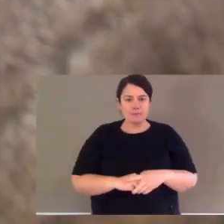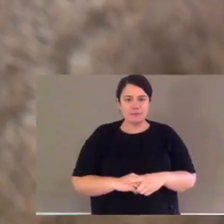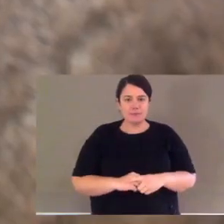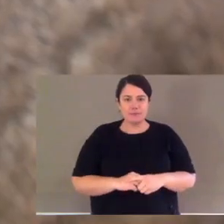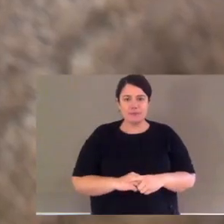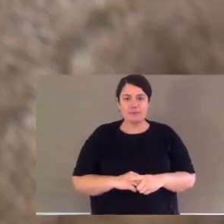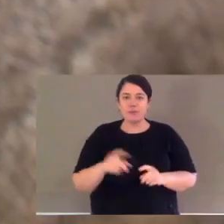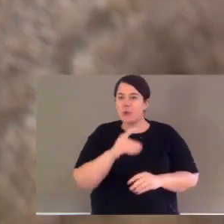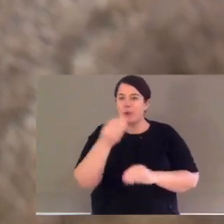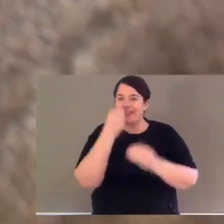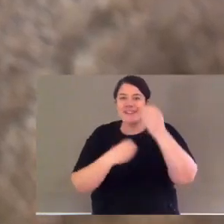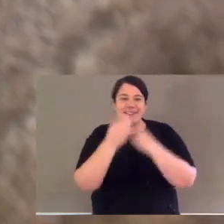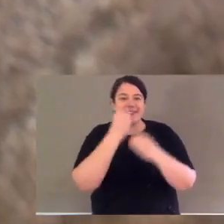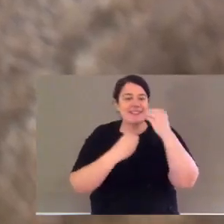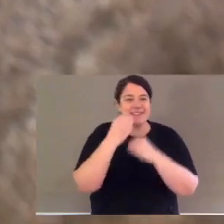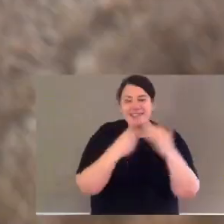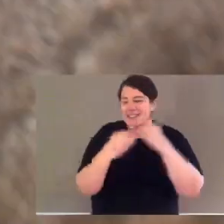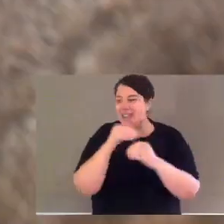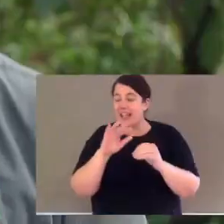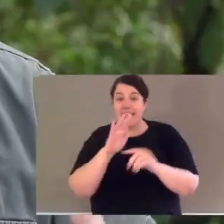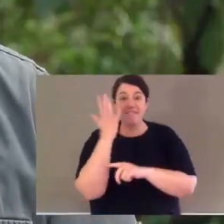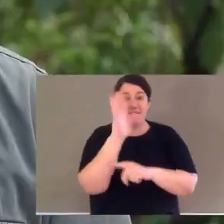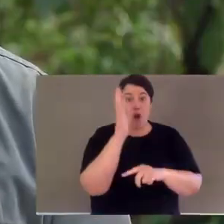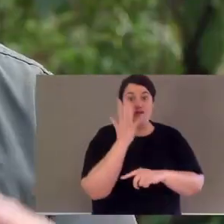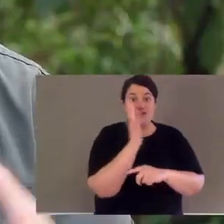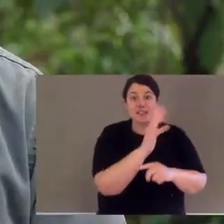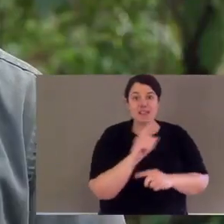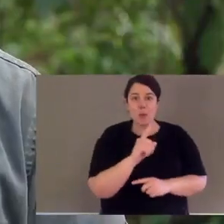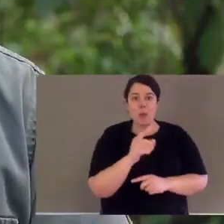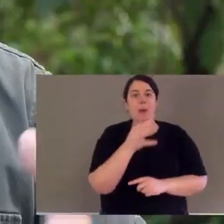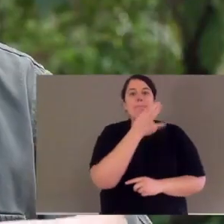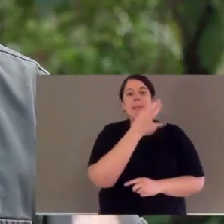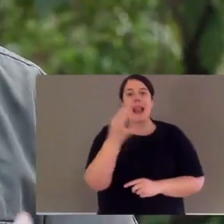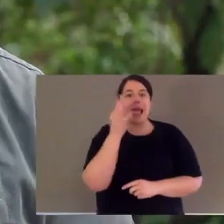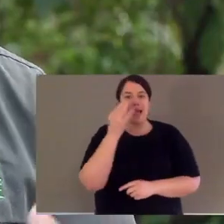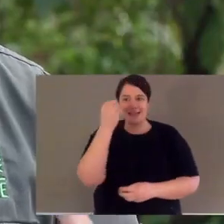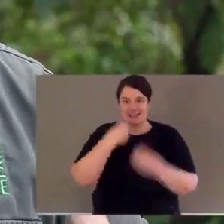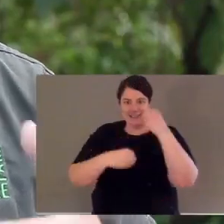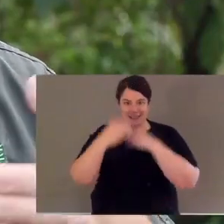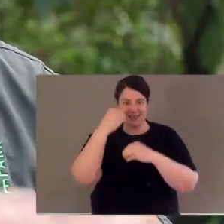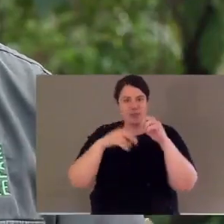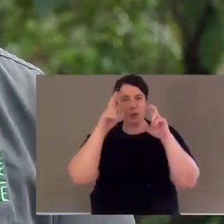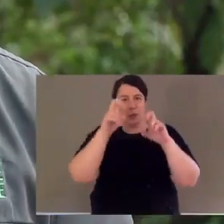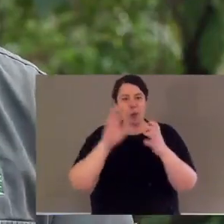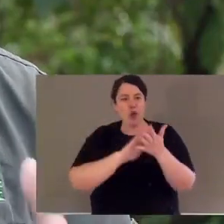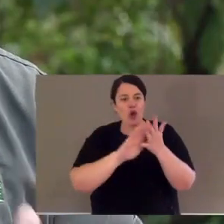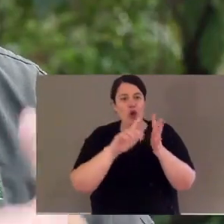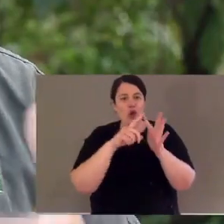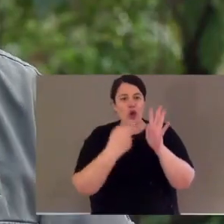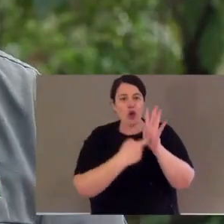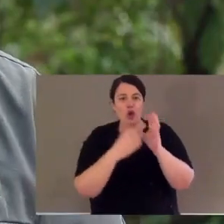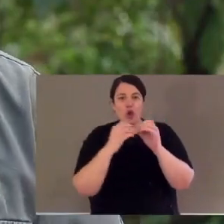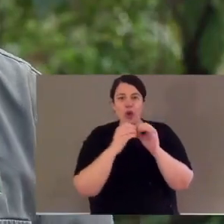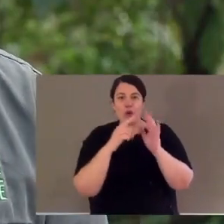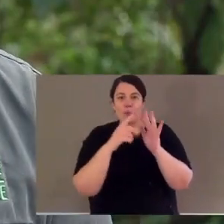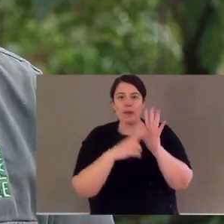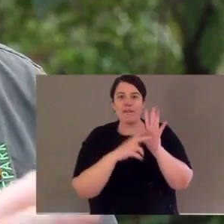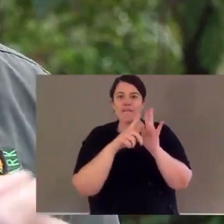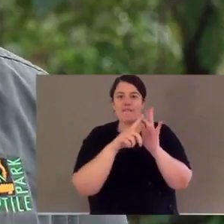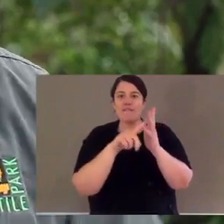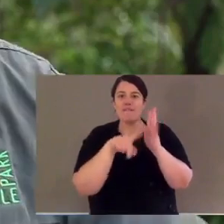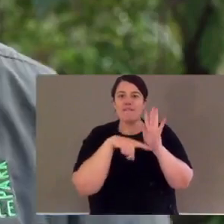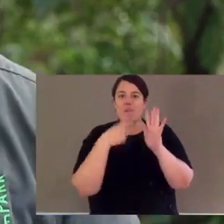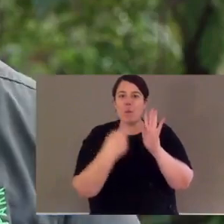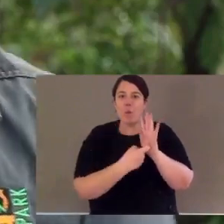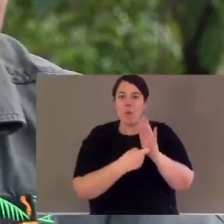little mouth. Now they're mainly eating in the forest, and their diet consists of plants, okay, they're herbivores. So